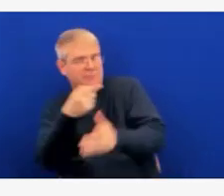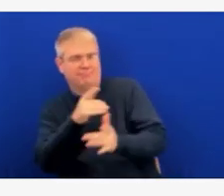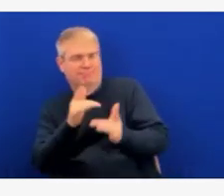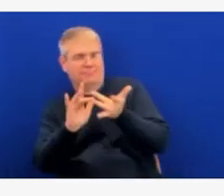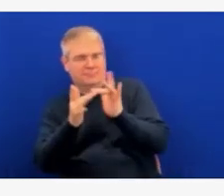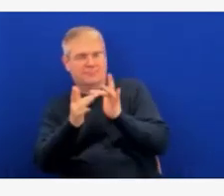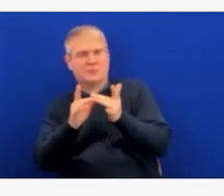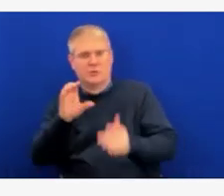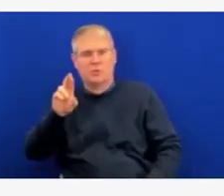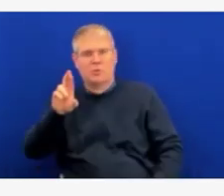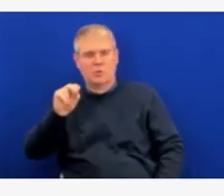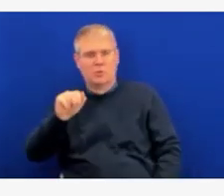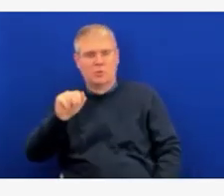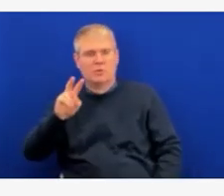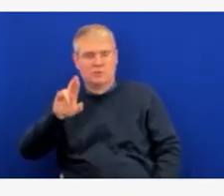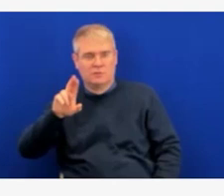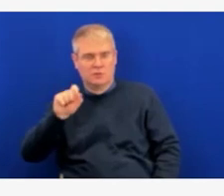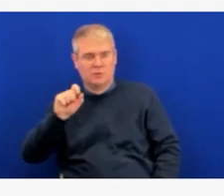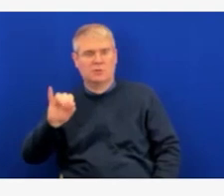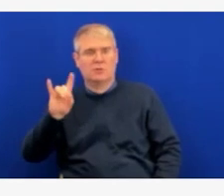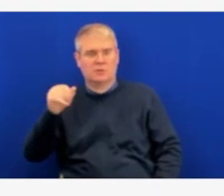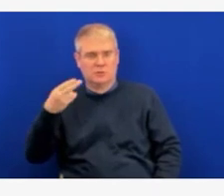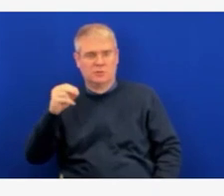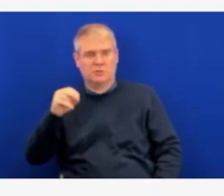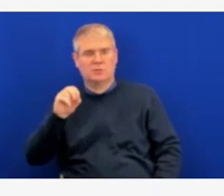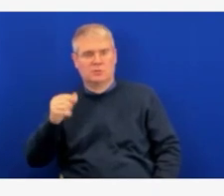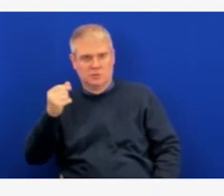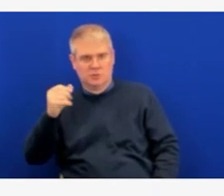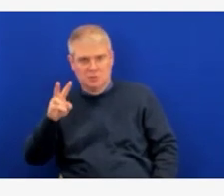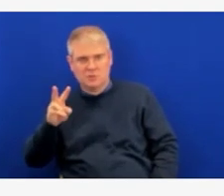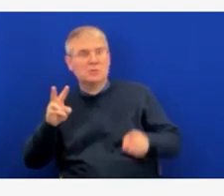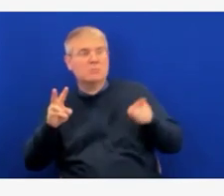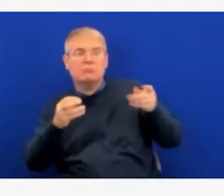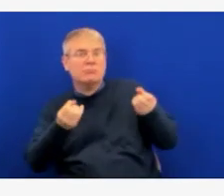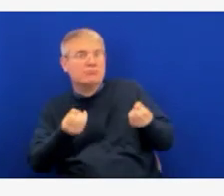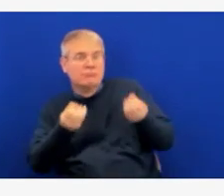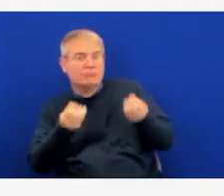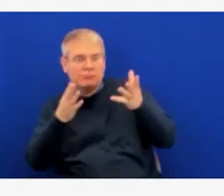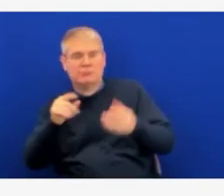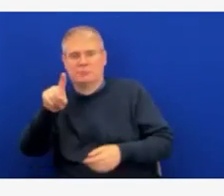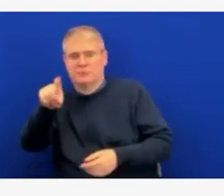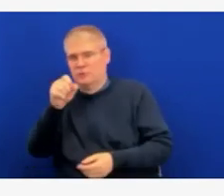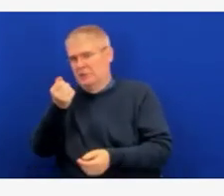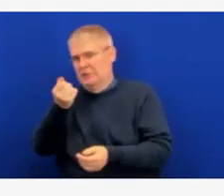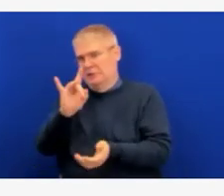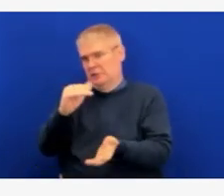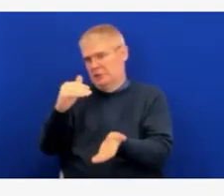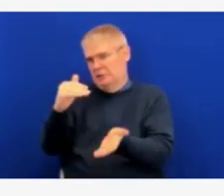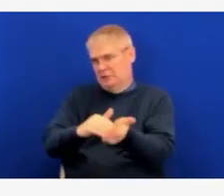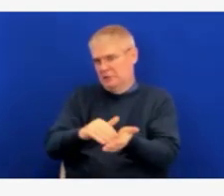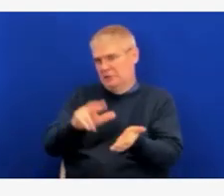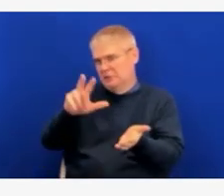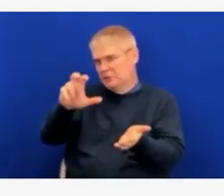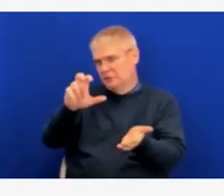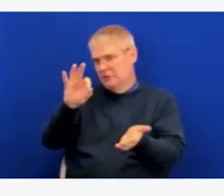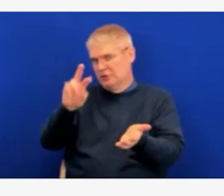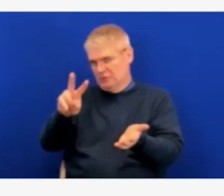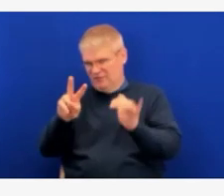118,392 people have gotten their booster dose here in Idaho.